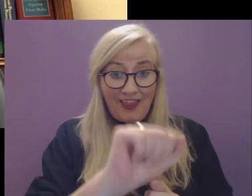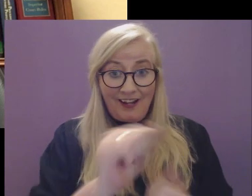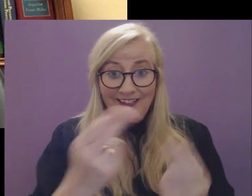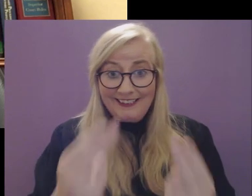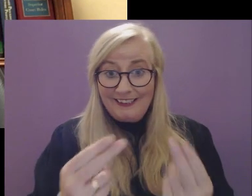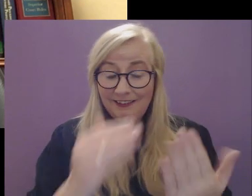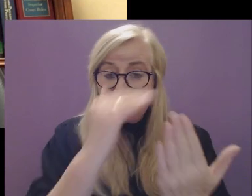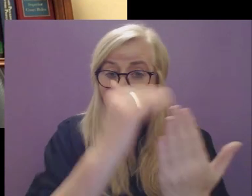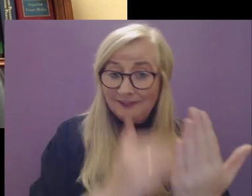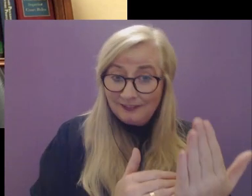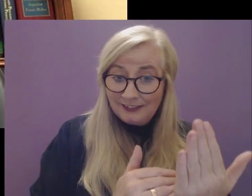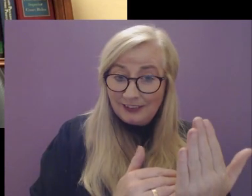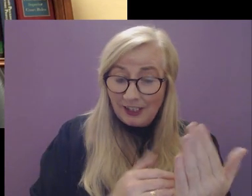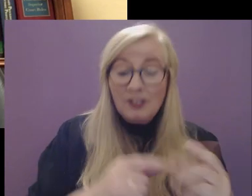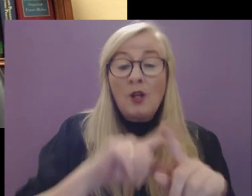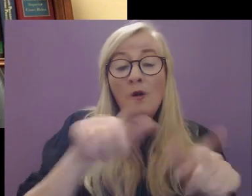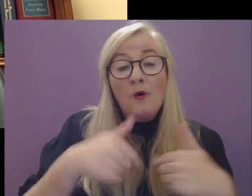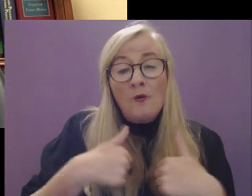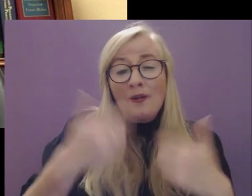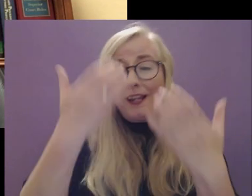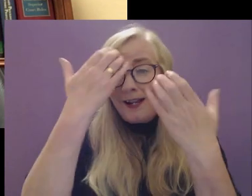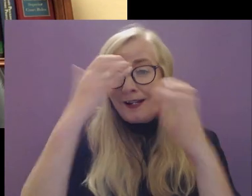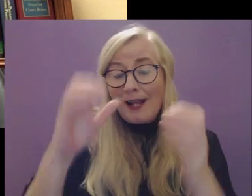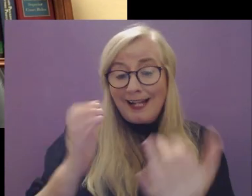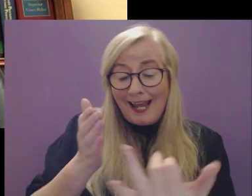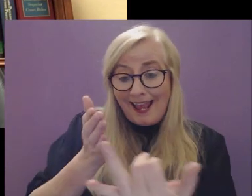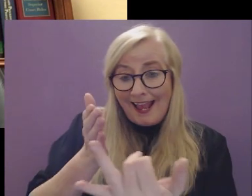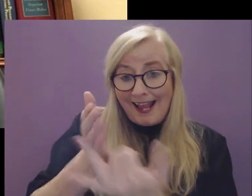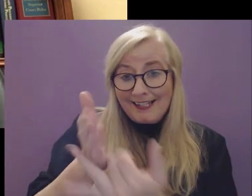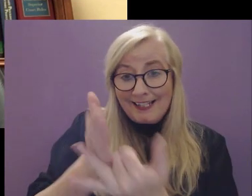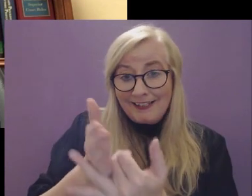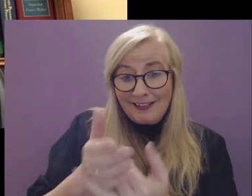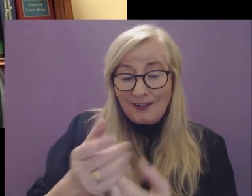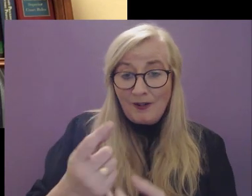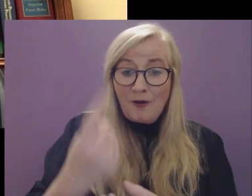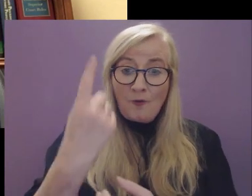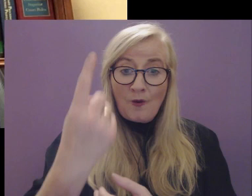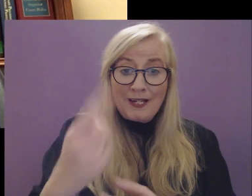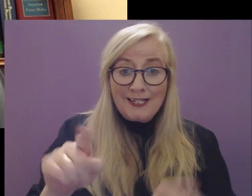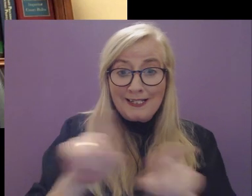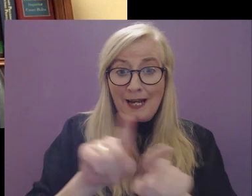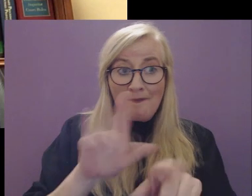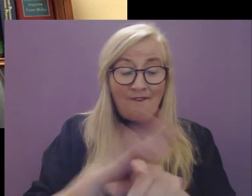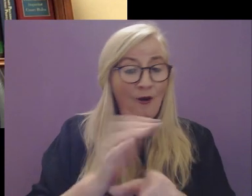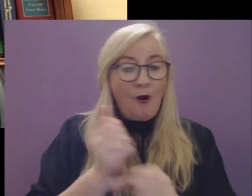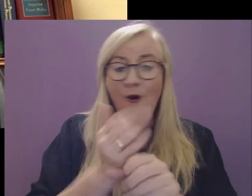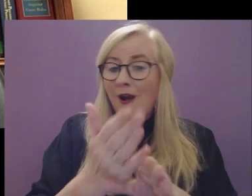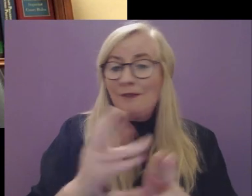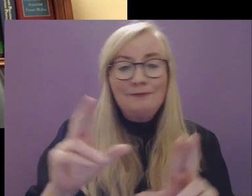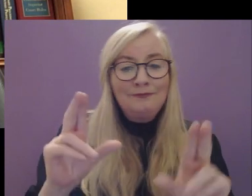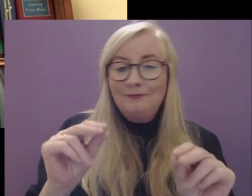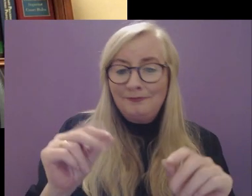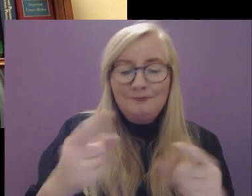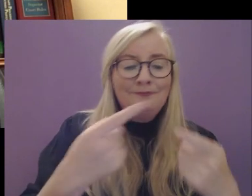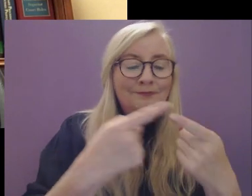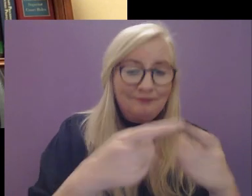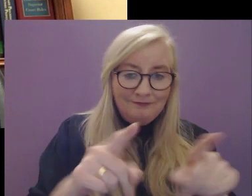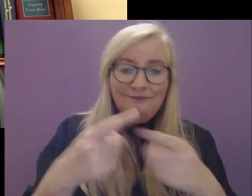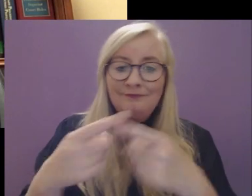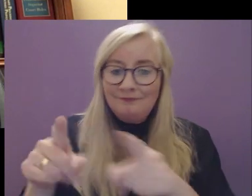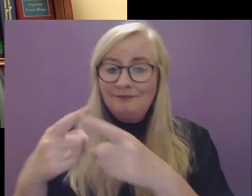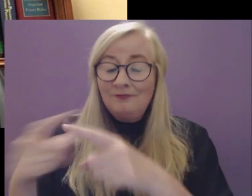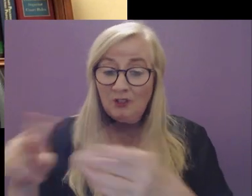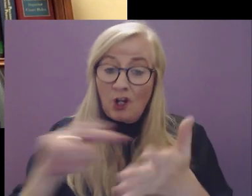requirements. We acknowledge that accessibility is not a one-size-fits-all project and that bespoke